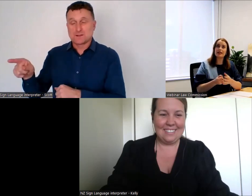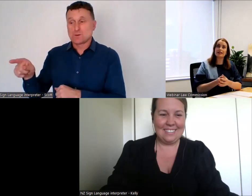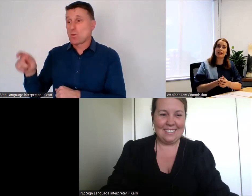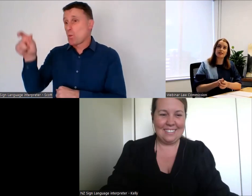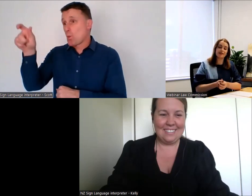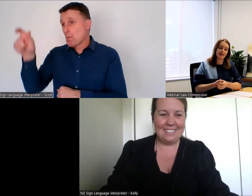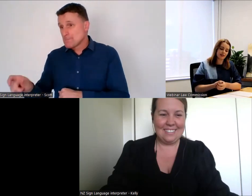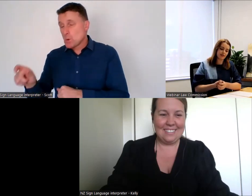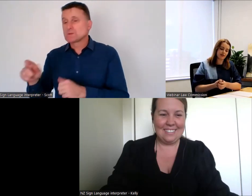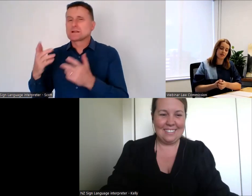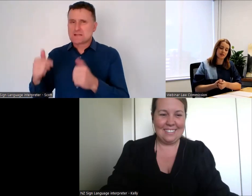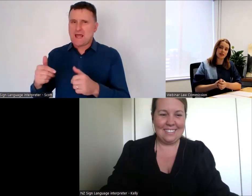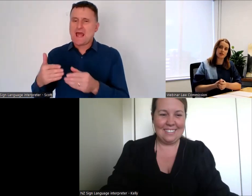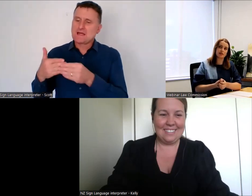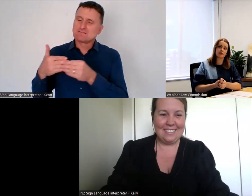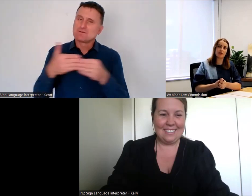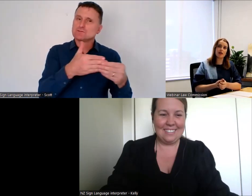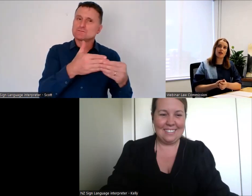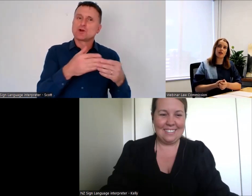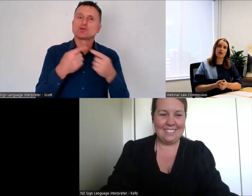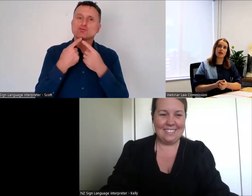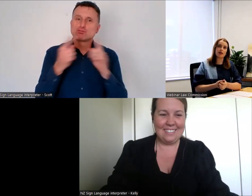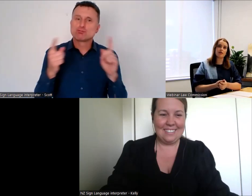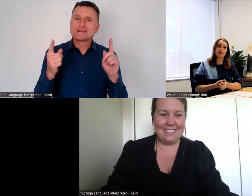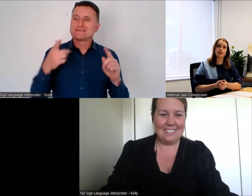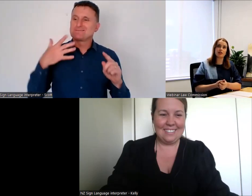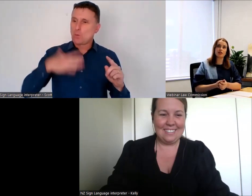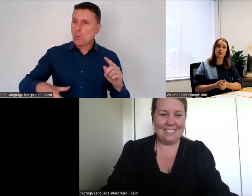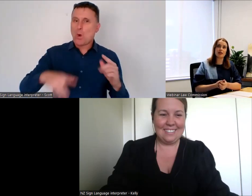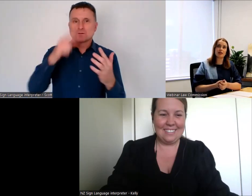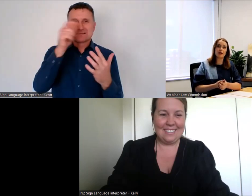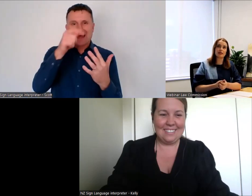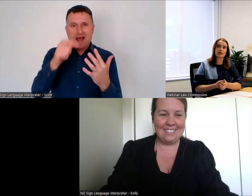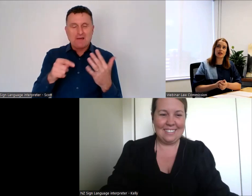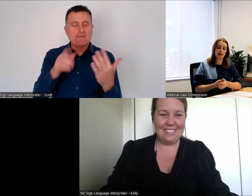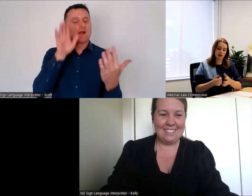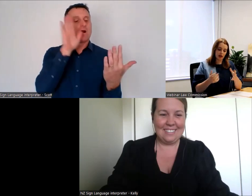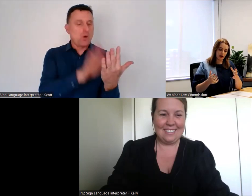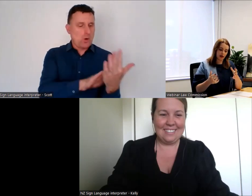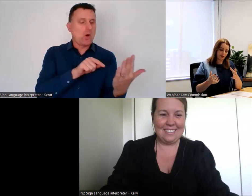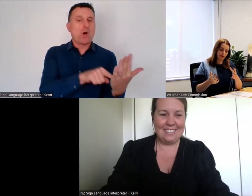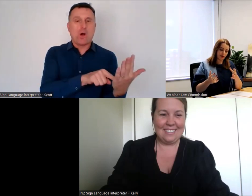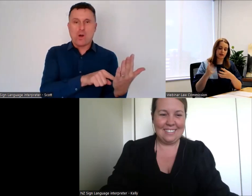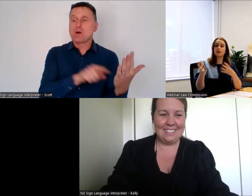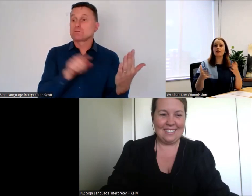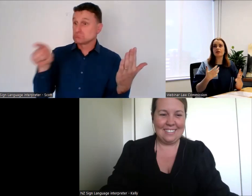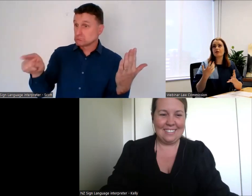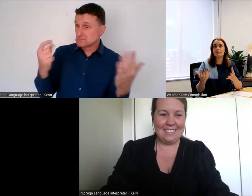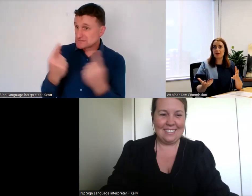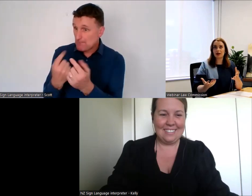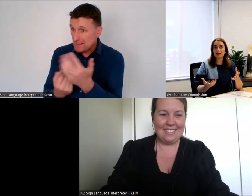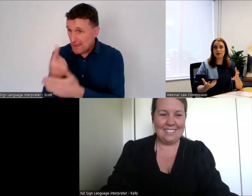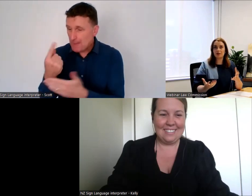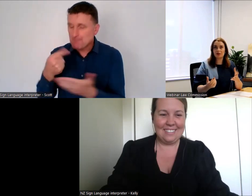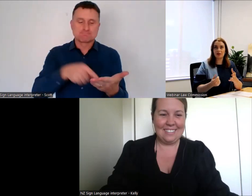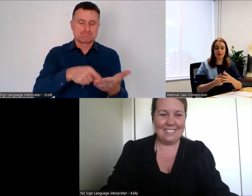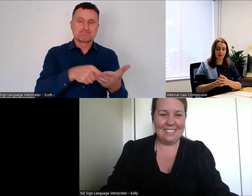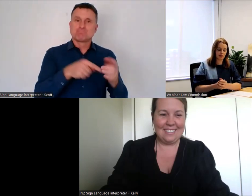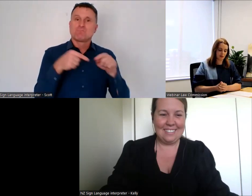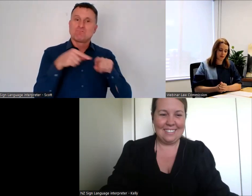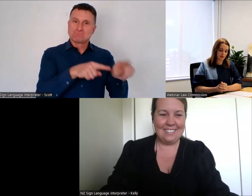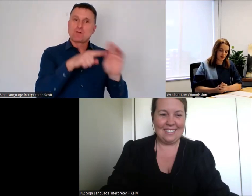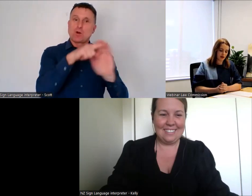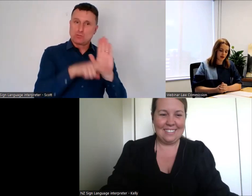directive that gets activated if they're assessed to have lost decision making capacity. But there's a lot of different mechanisms